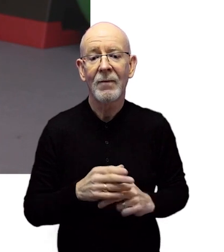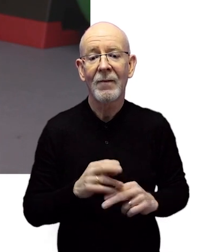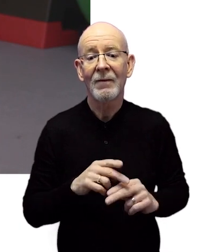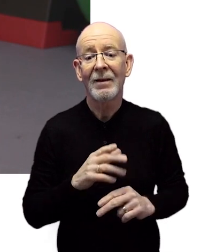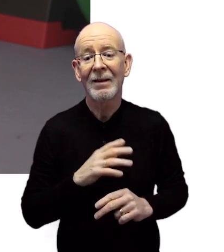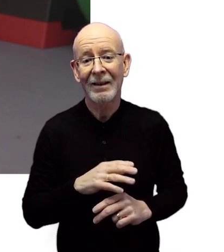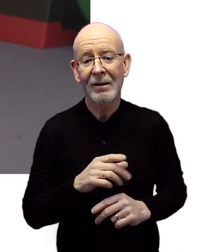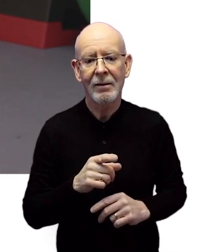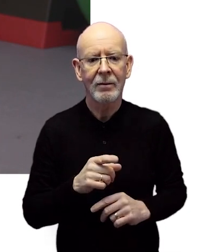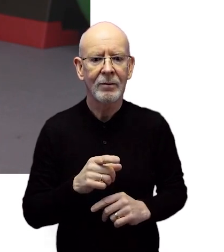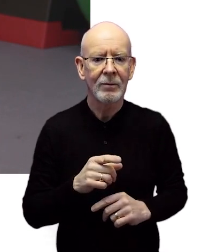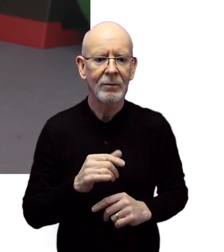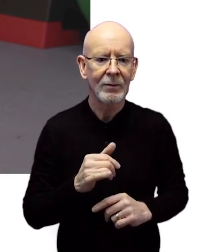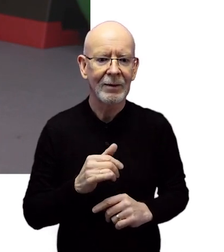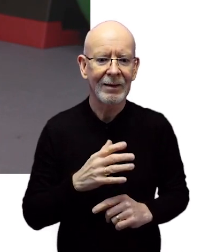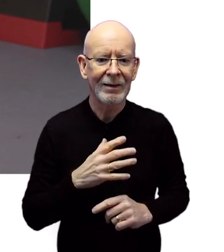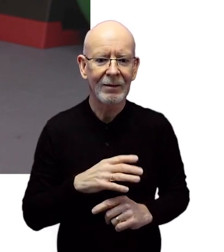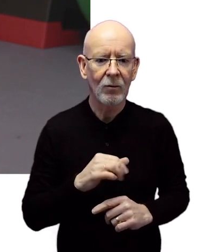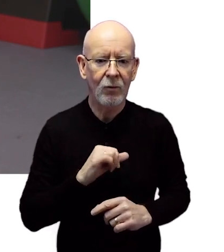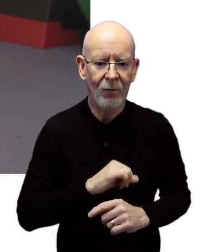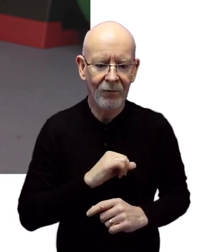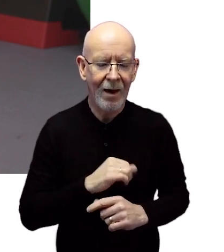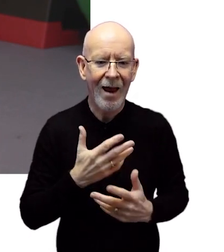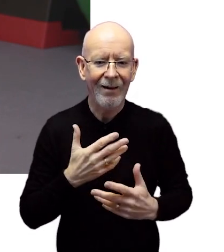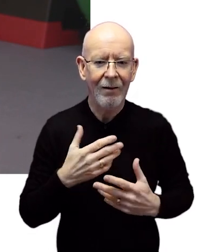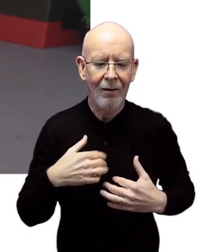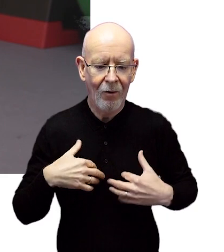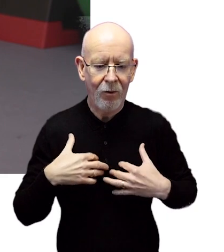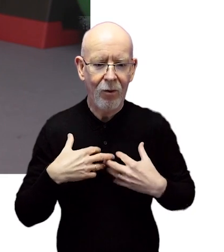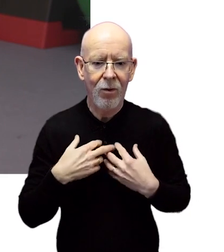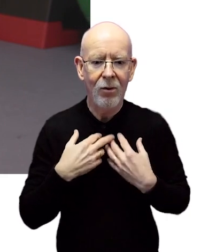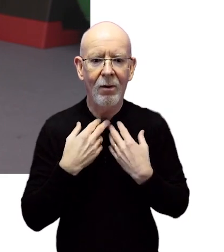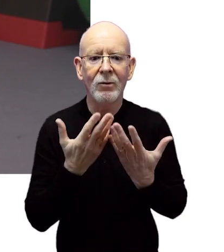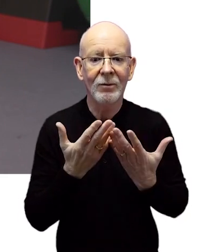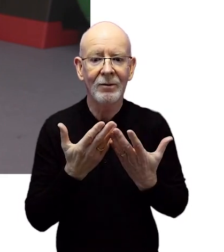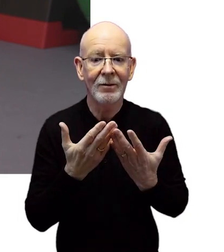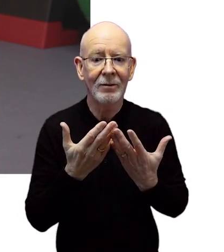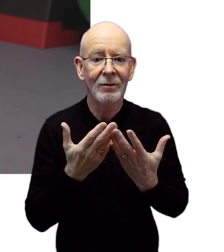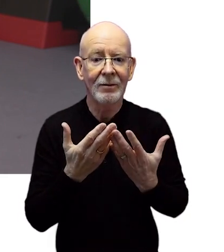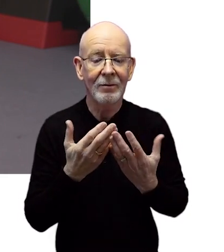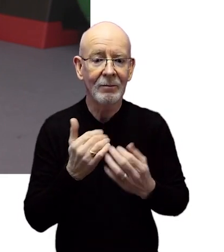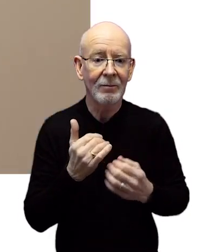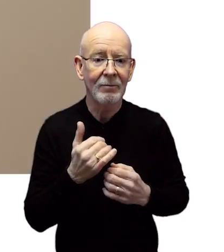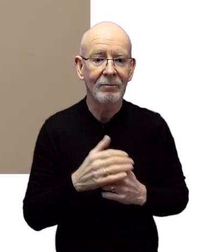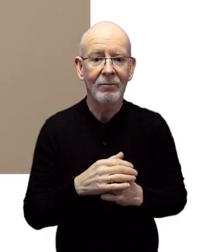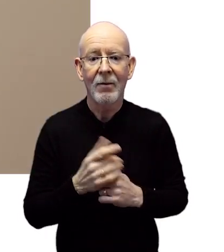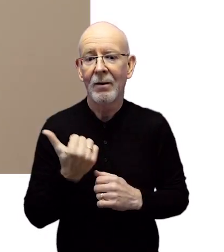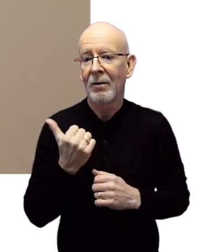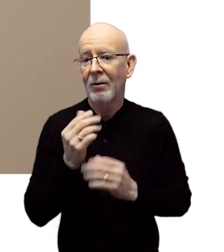Now, if needed, Lou is going to have a cough to clear any mucus that she has moved into her upper airways.